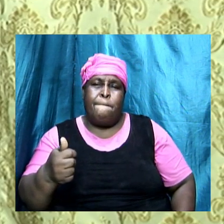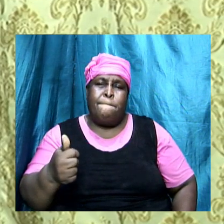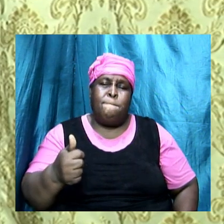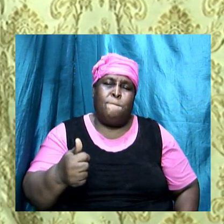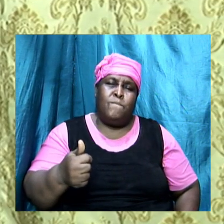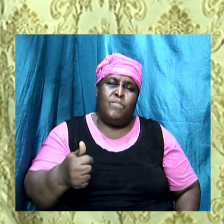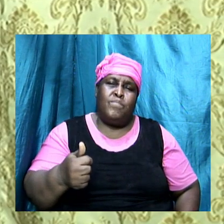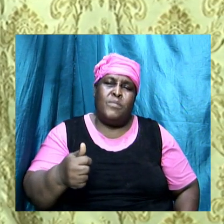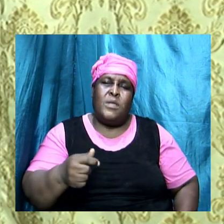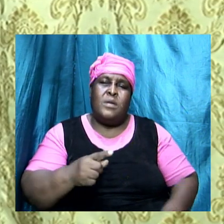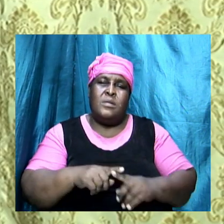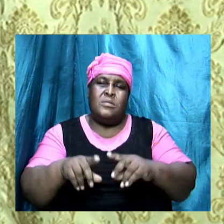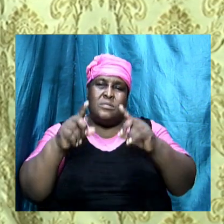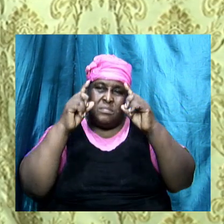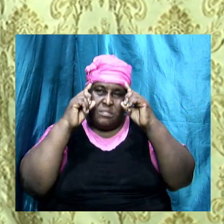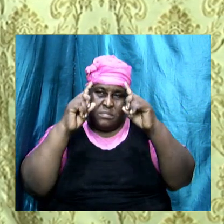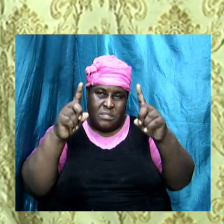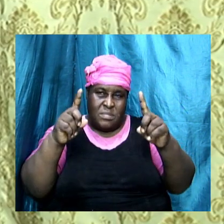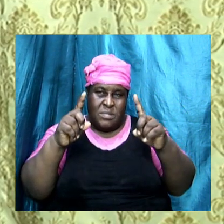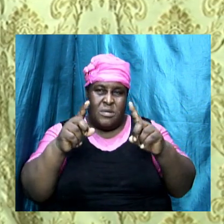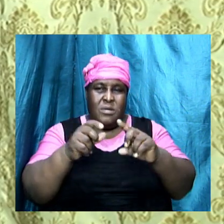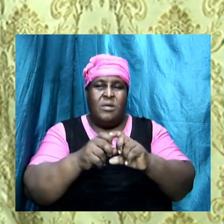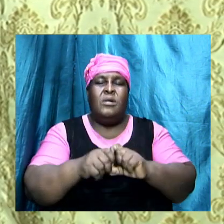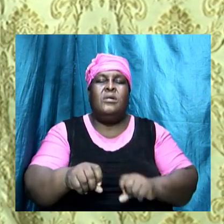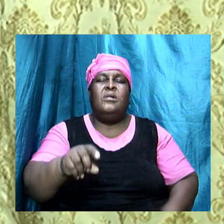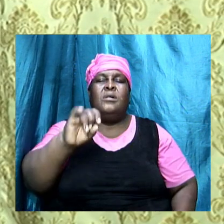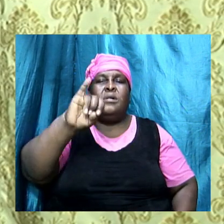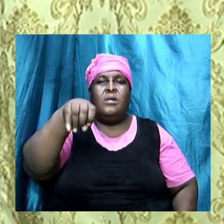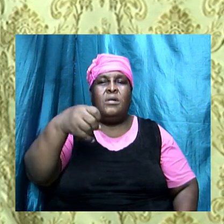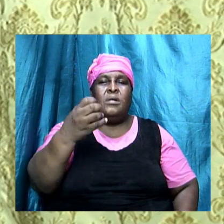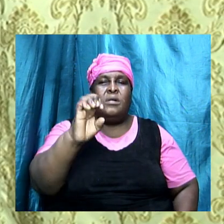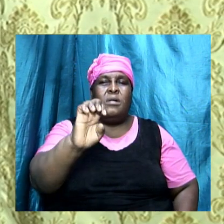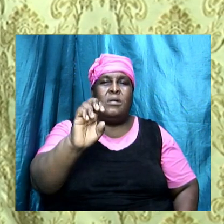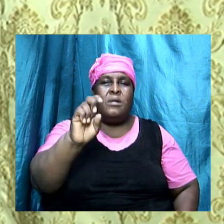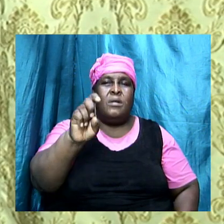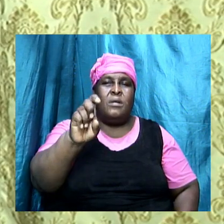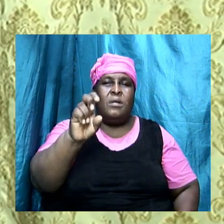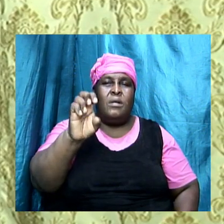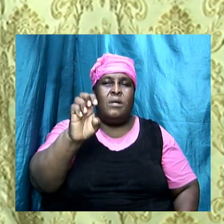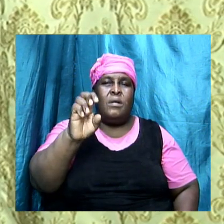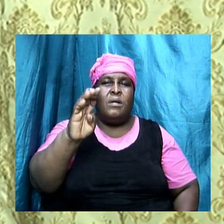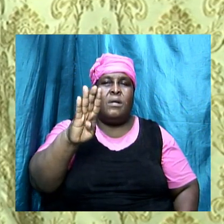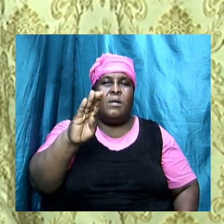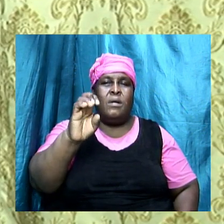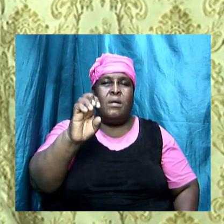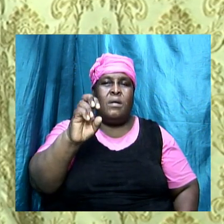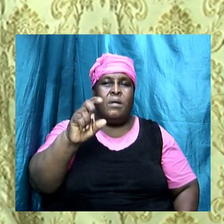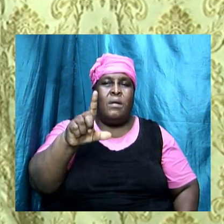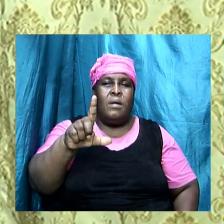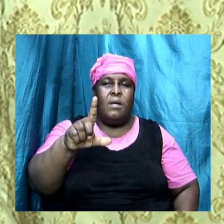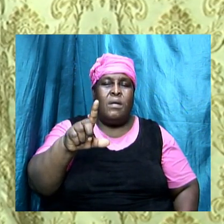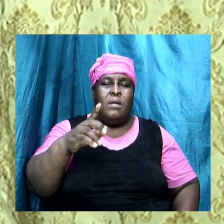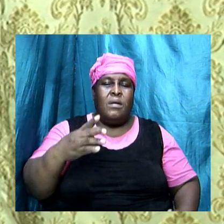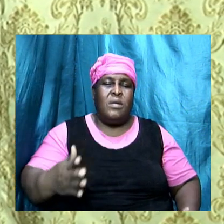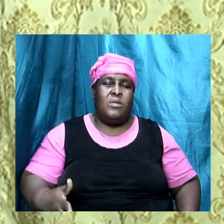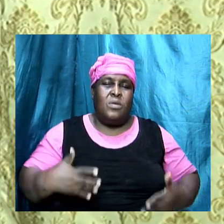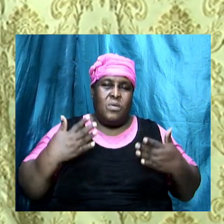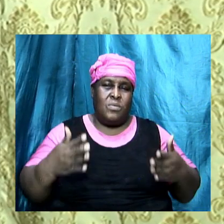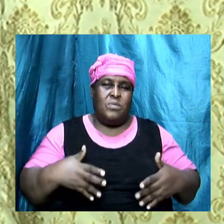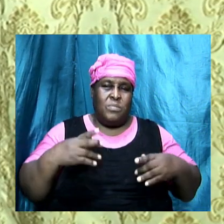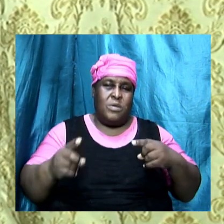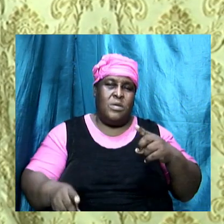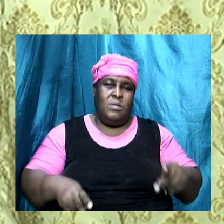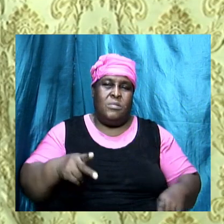but the doctrine of Jezebel with encourage folks that look here what the thing that is wrong